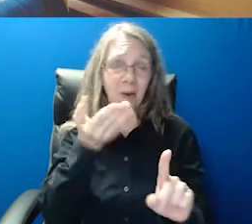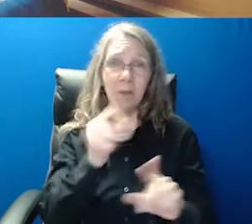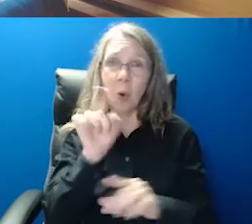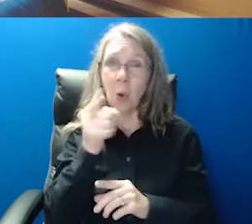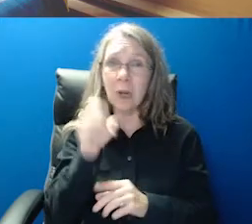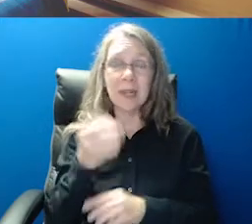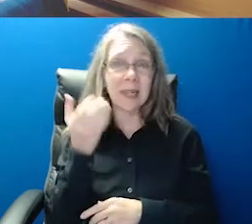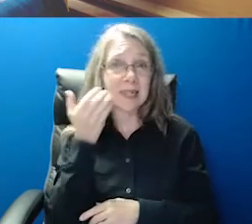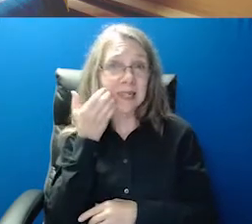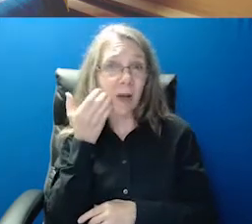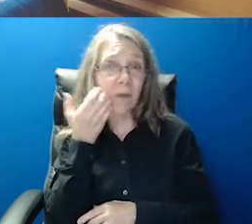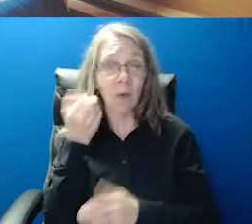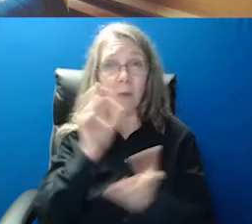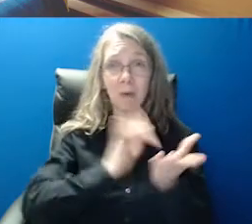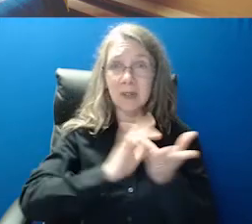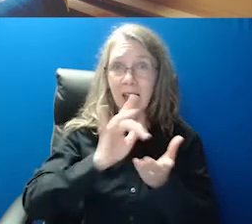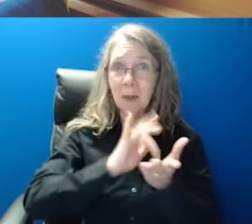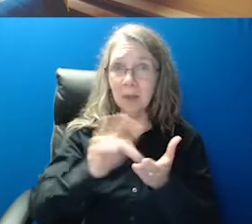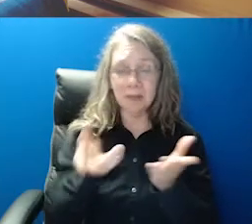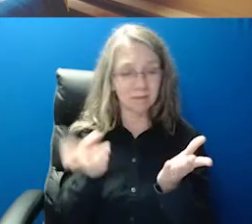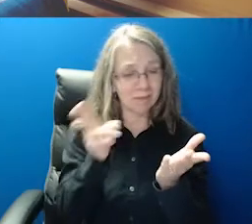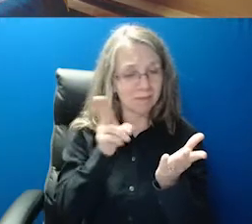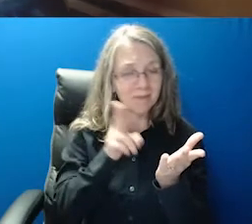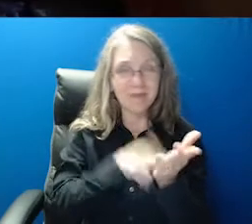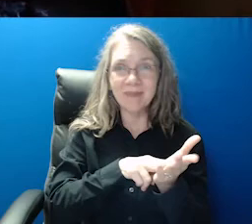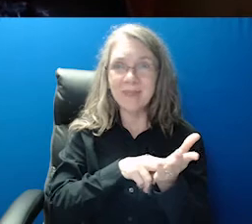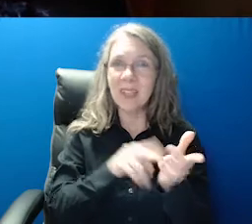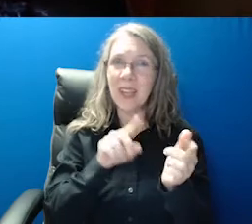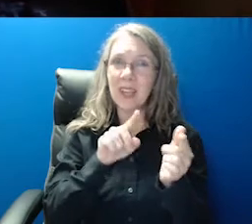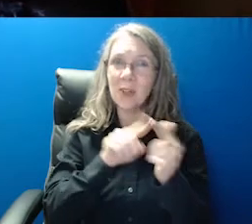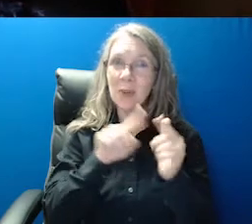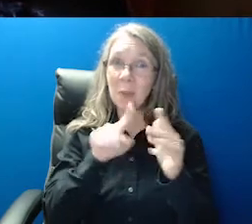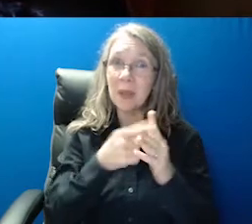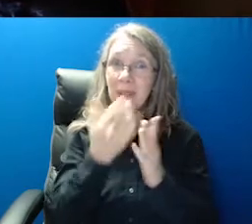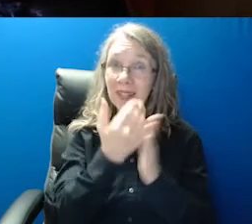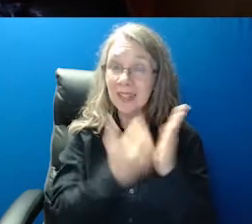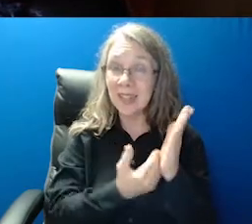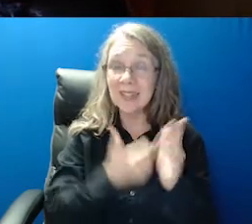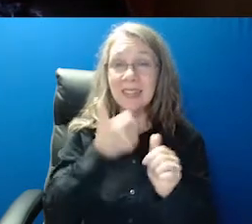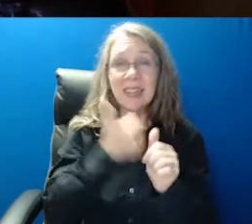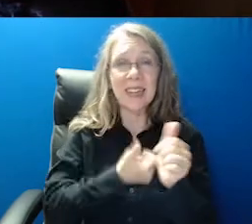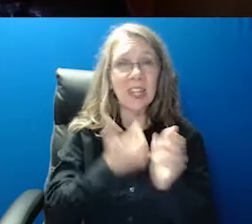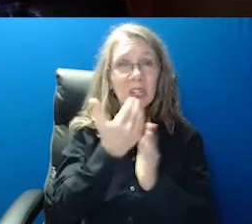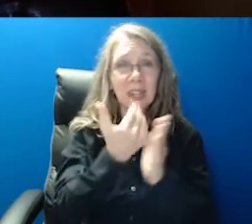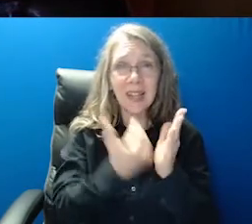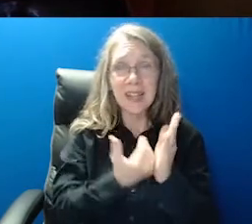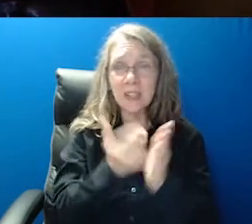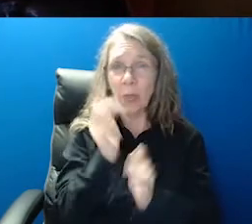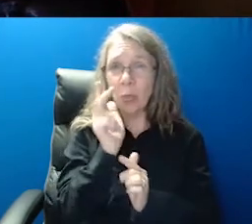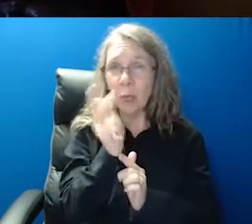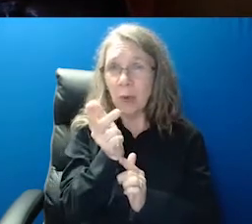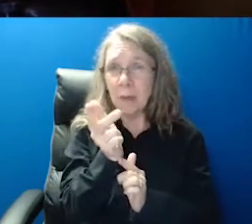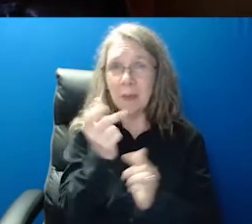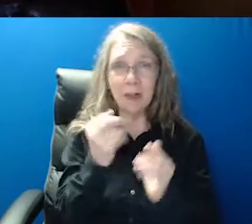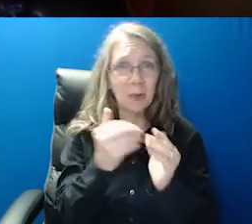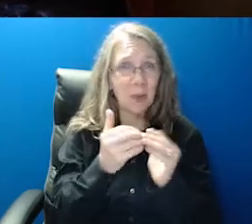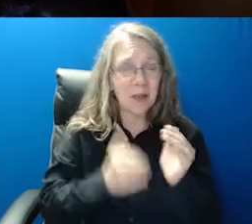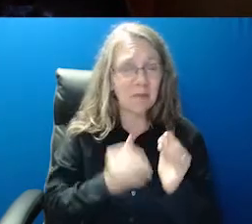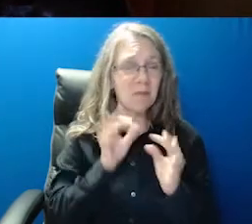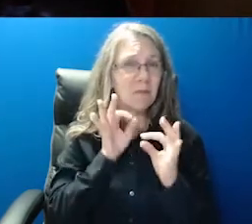Simply dial in or send a message to begin a lesson. The lessons are designed to last 3 minutes or less.